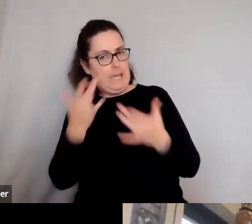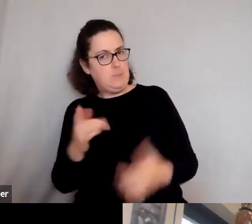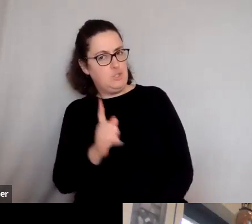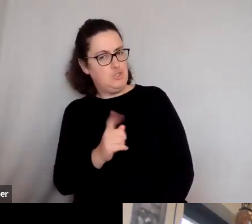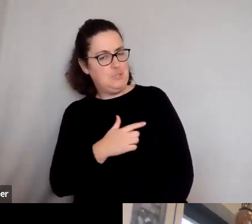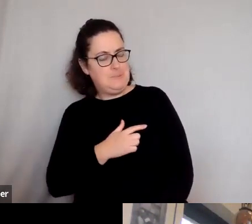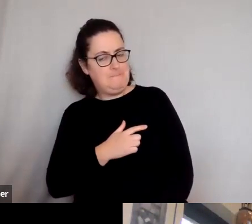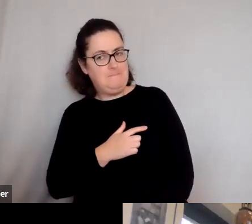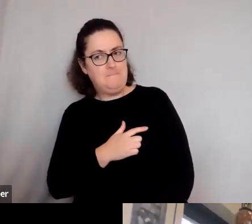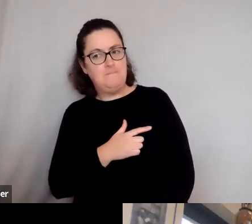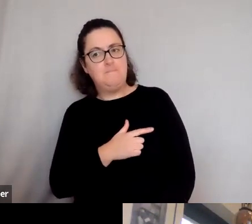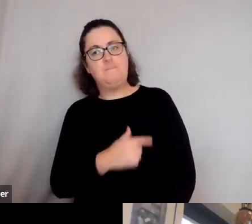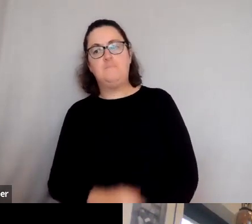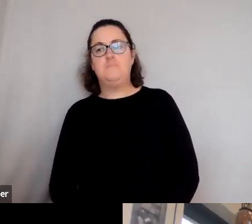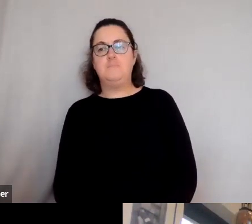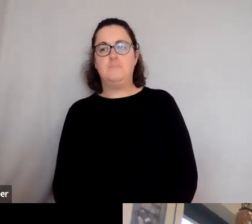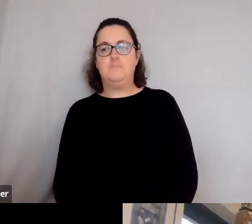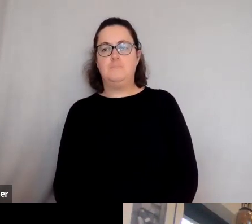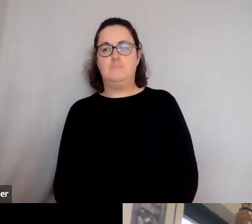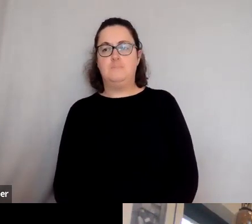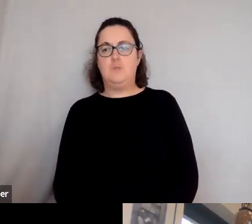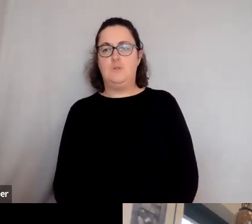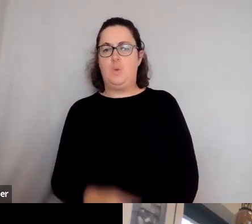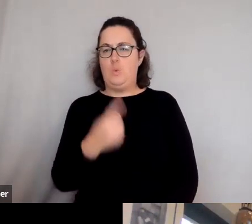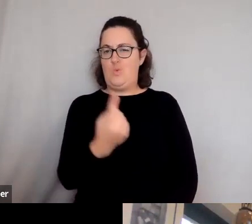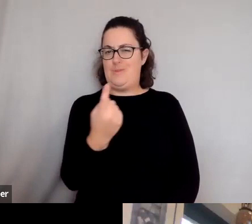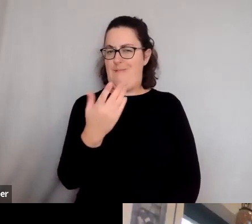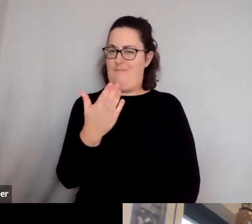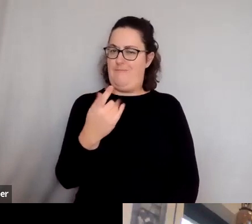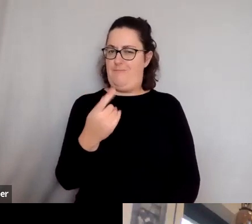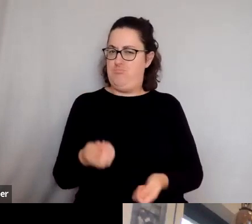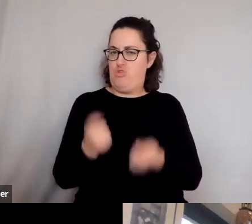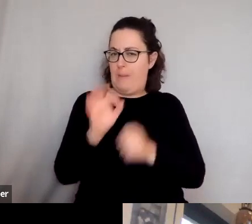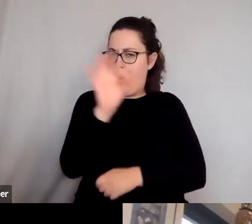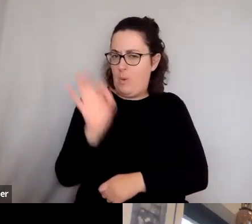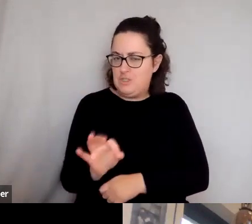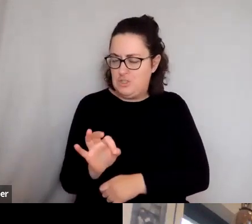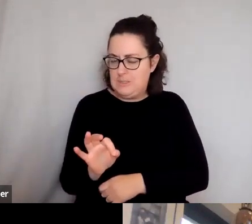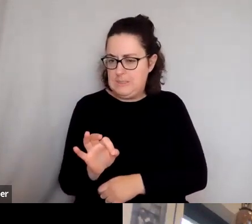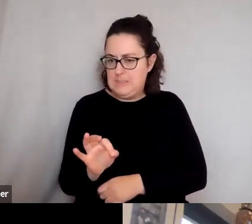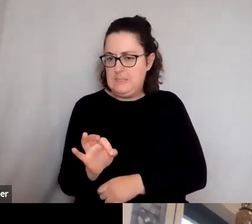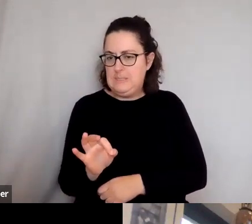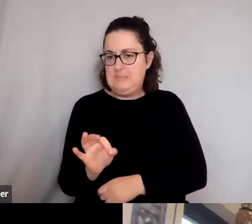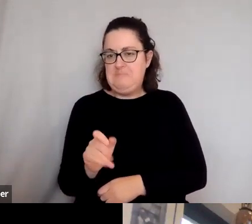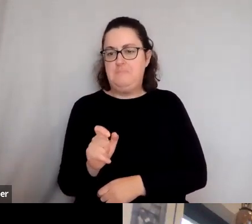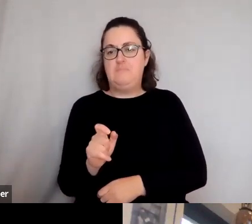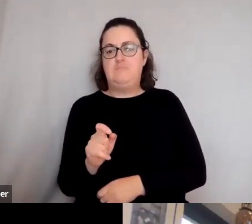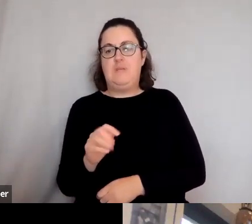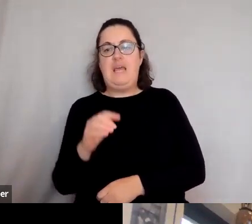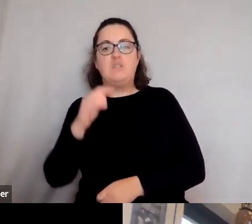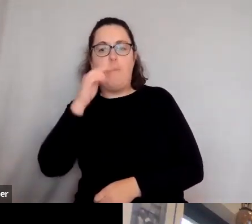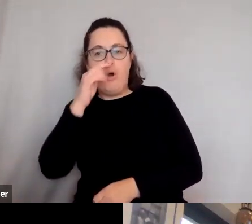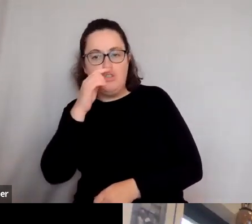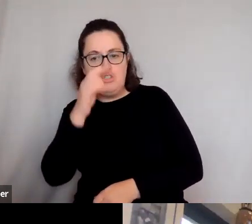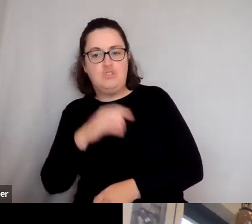was an answer to the question that you half raised about this all being, you know, a bit posh, a bit middle